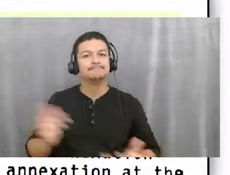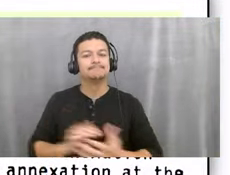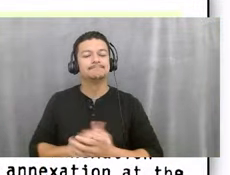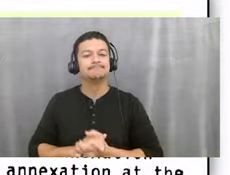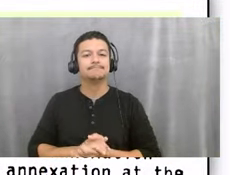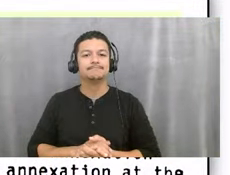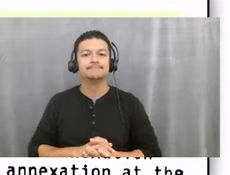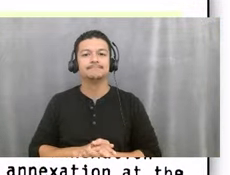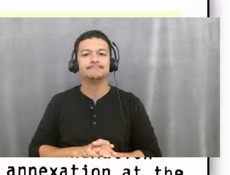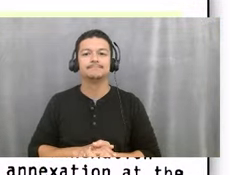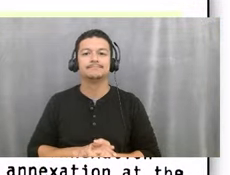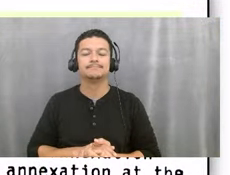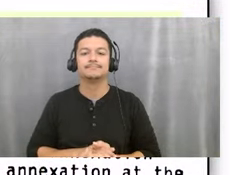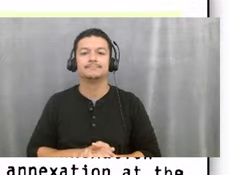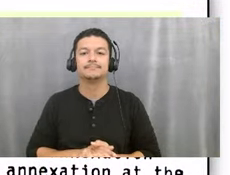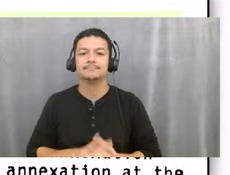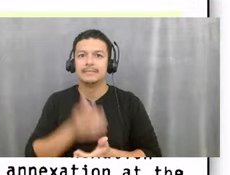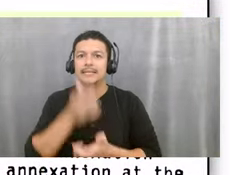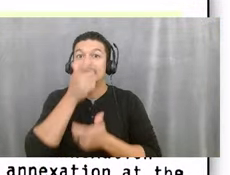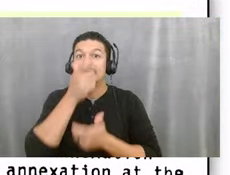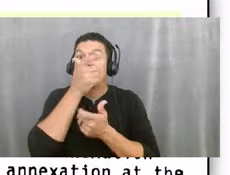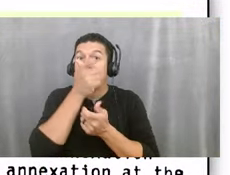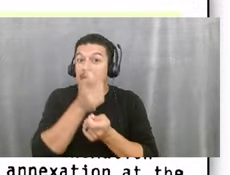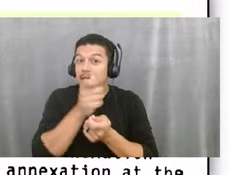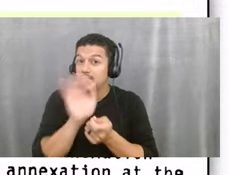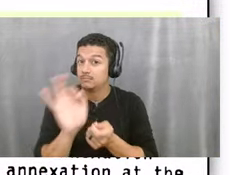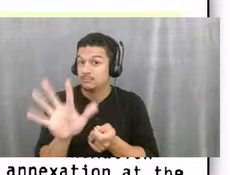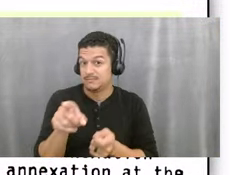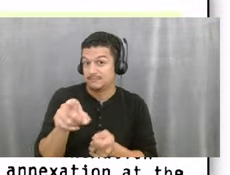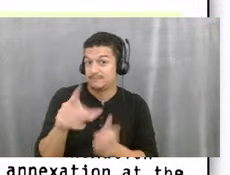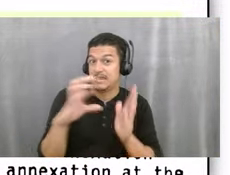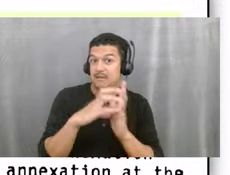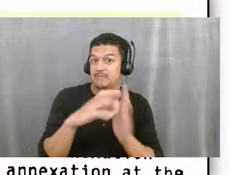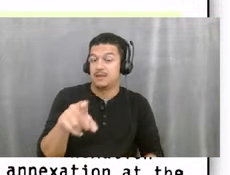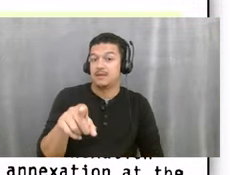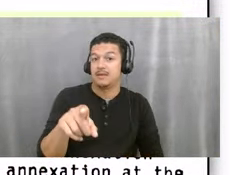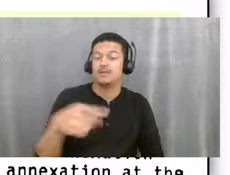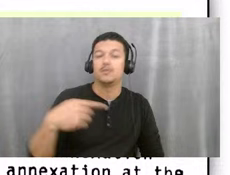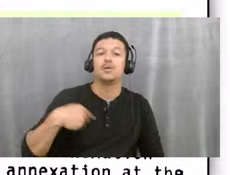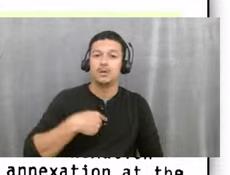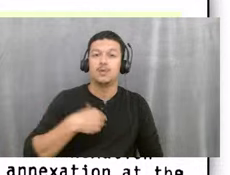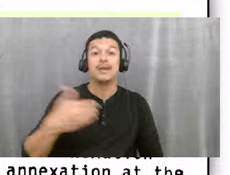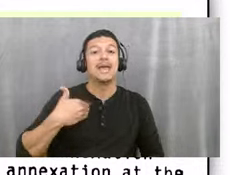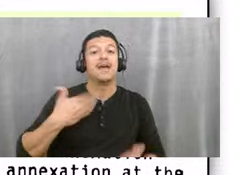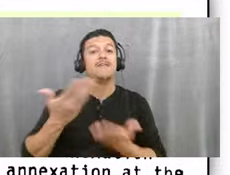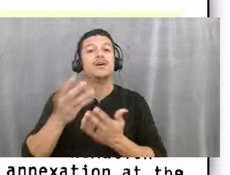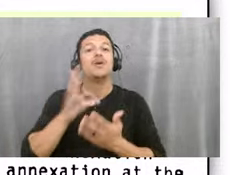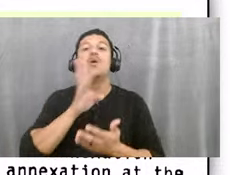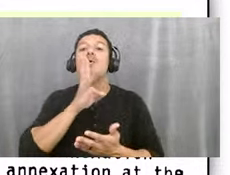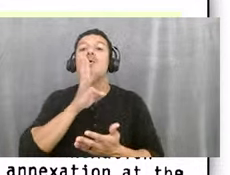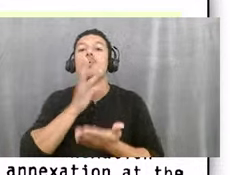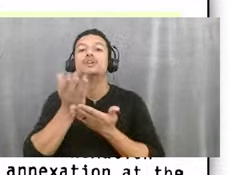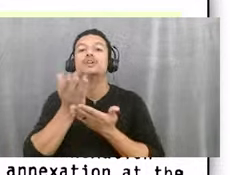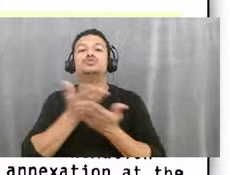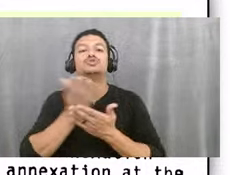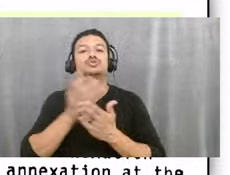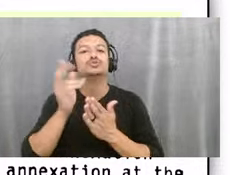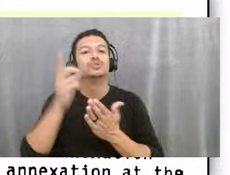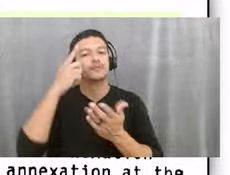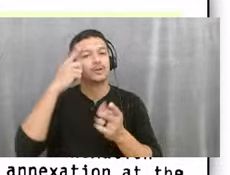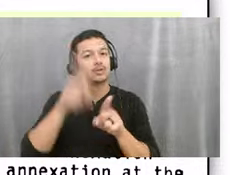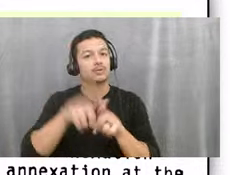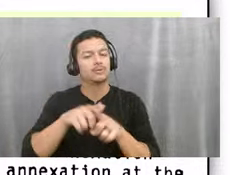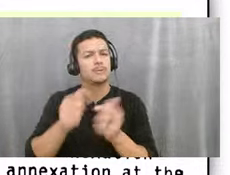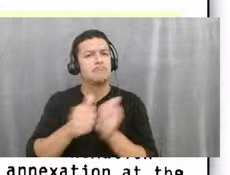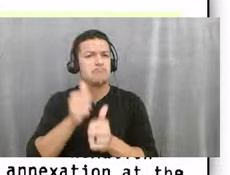A very interesting tidbit about that is that we do have water service agreements with most of these properties. Most is not